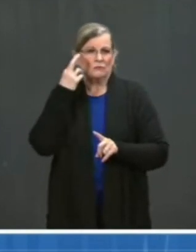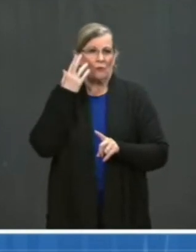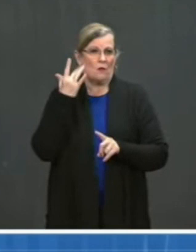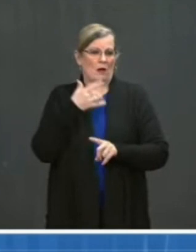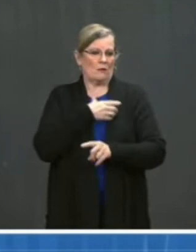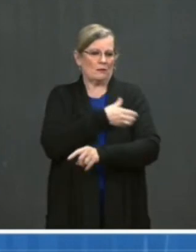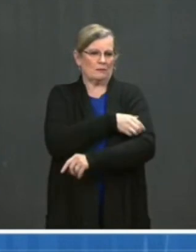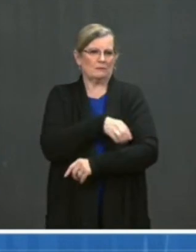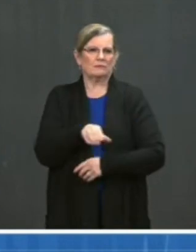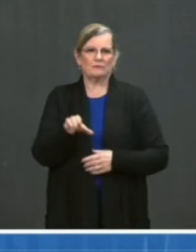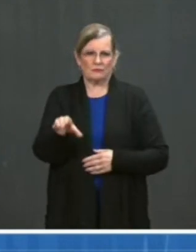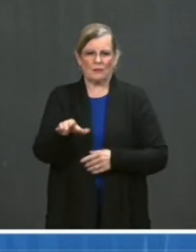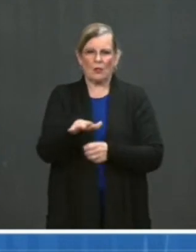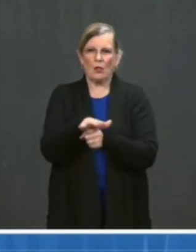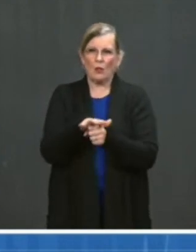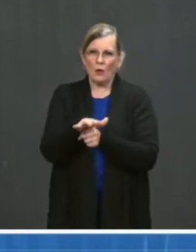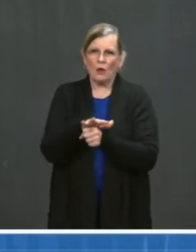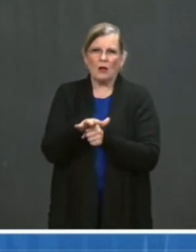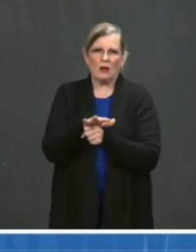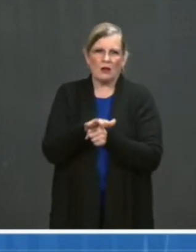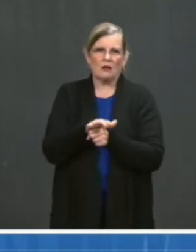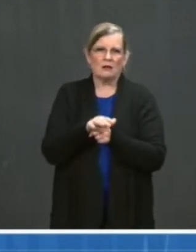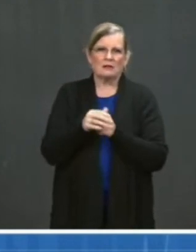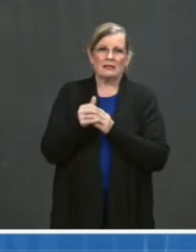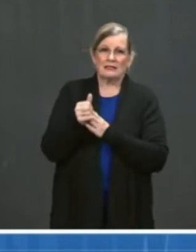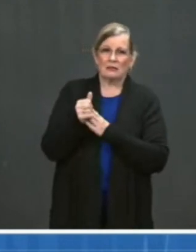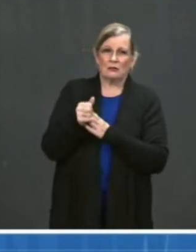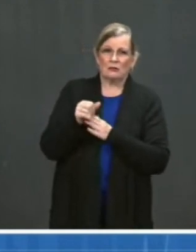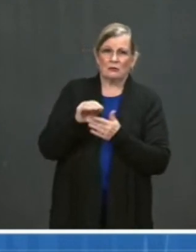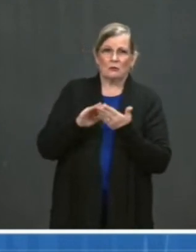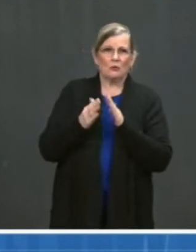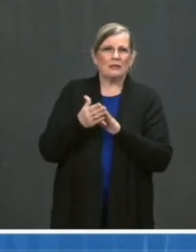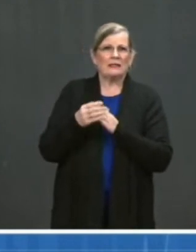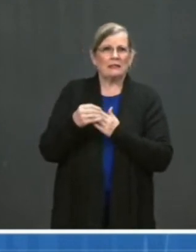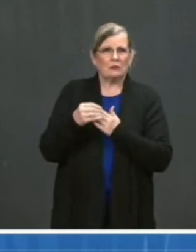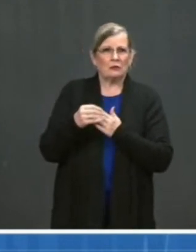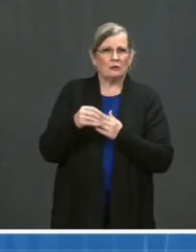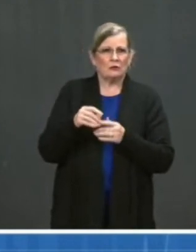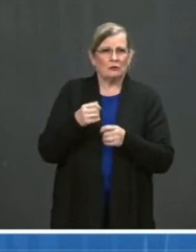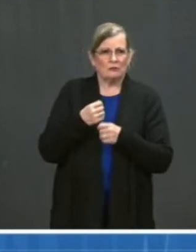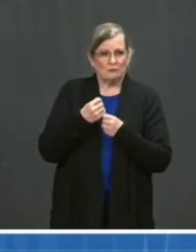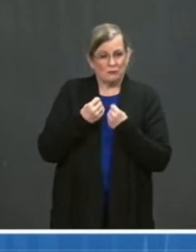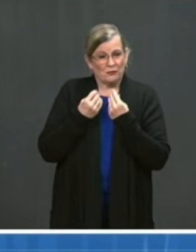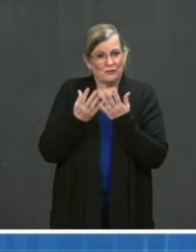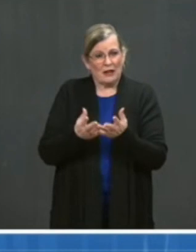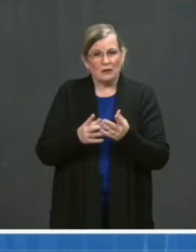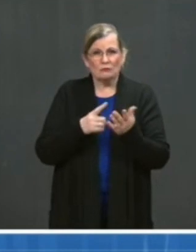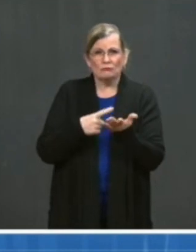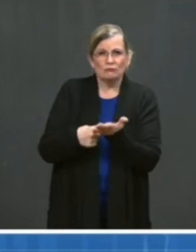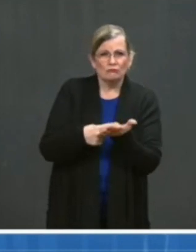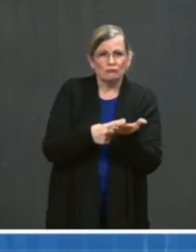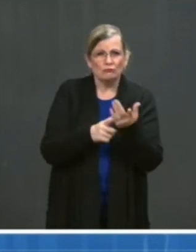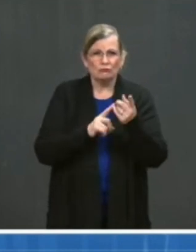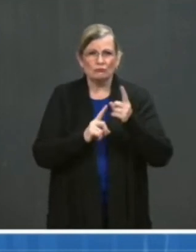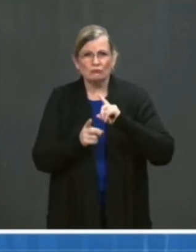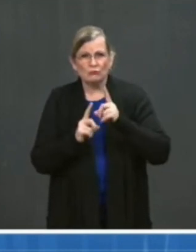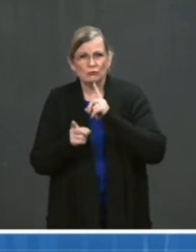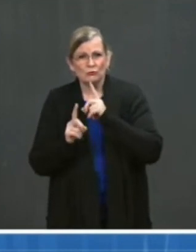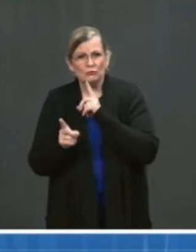We will be providing them with the resources they need to help their communities get vaccinated. Now, why is this so important?